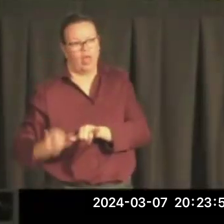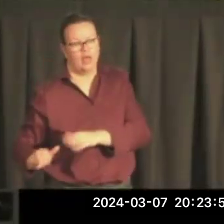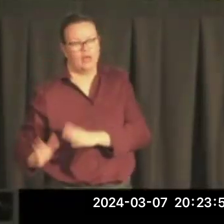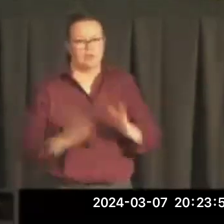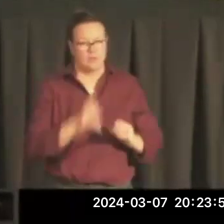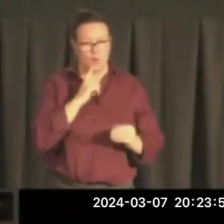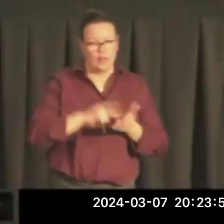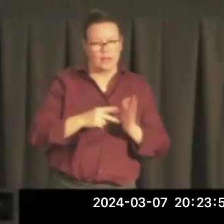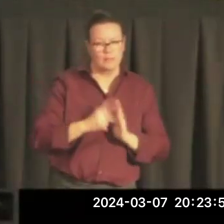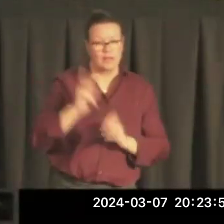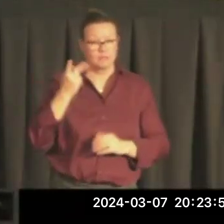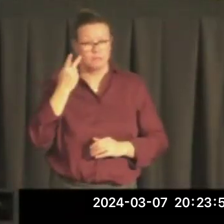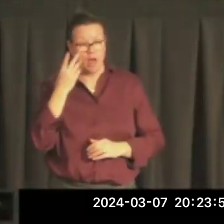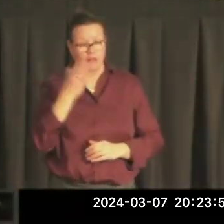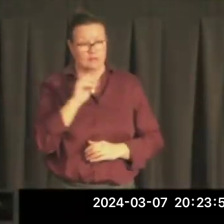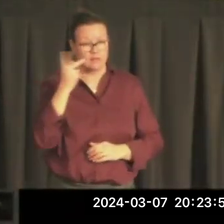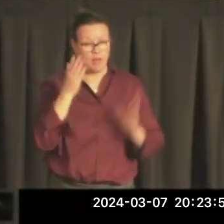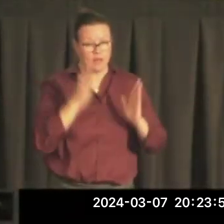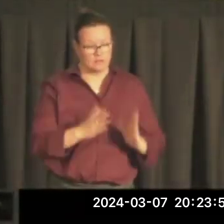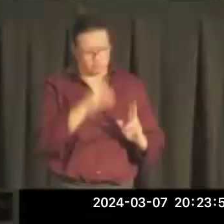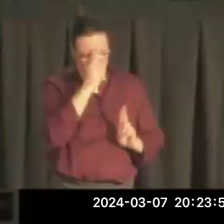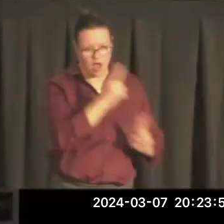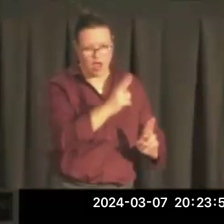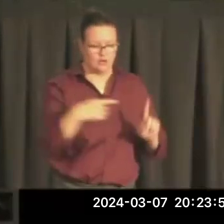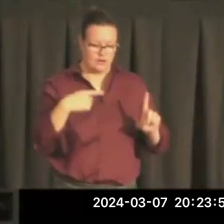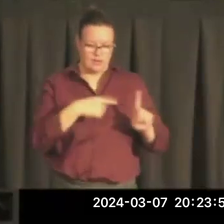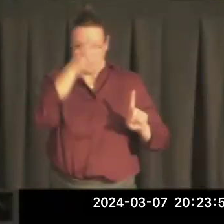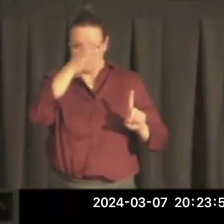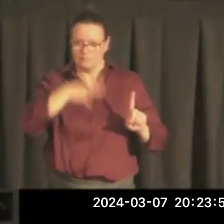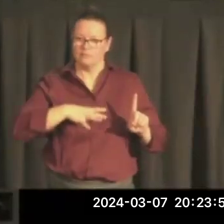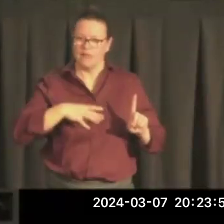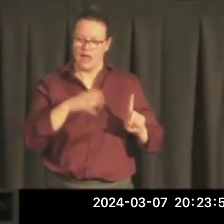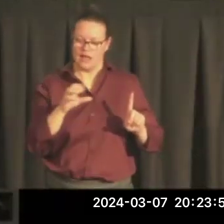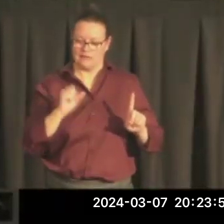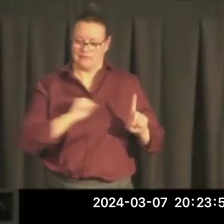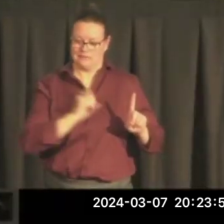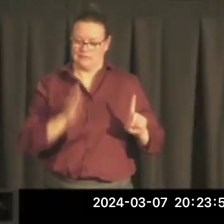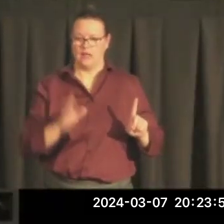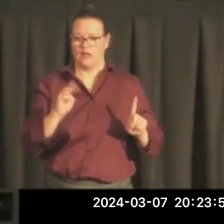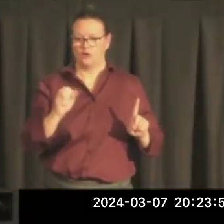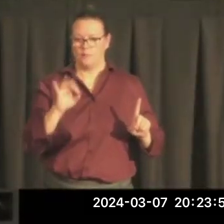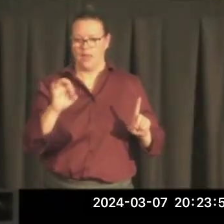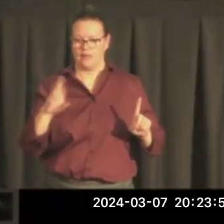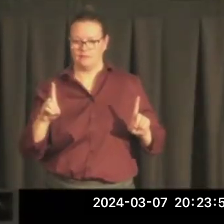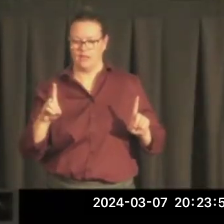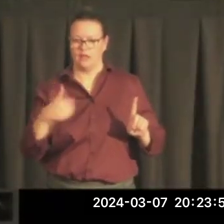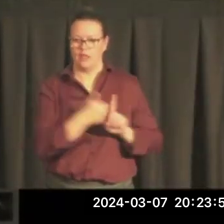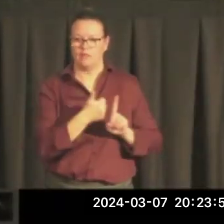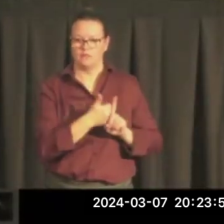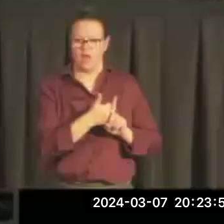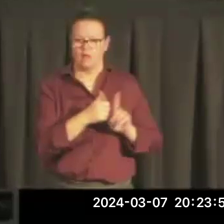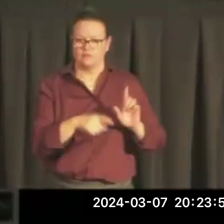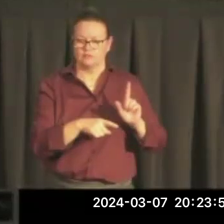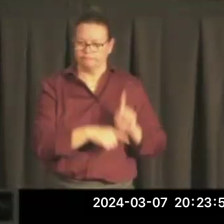politicians. Senator Mansfield has stood above suspicion. An example to skeptics.